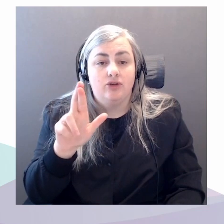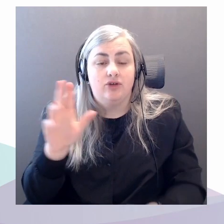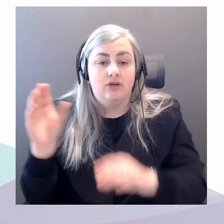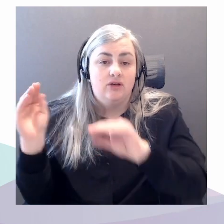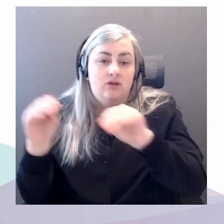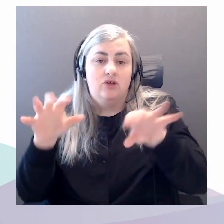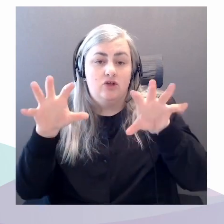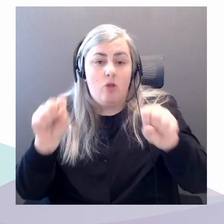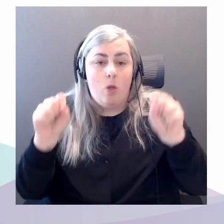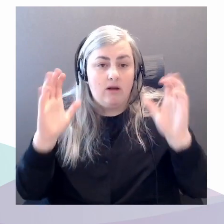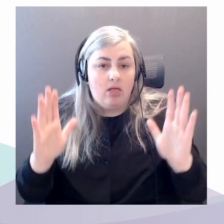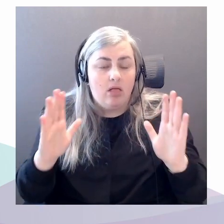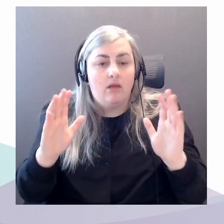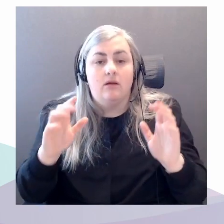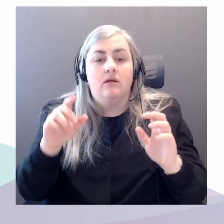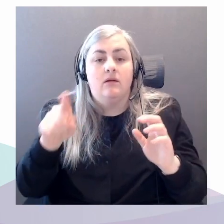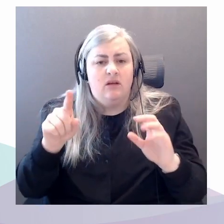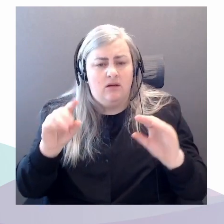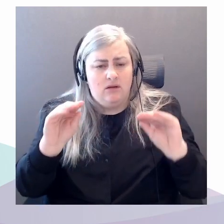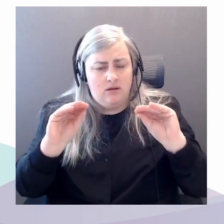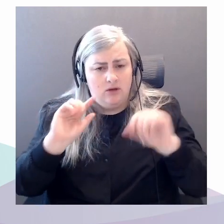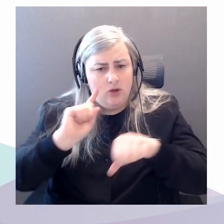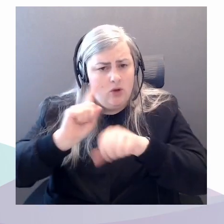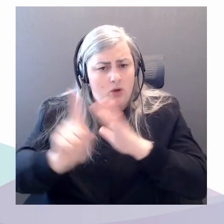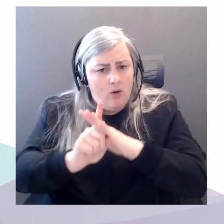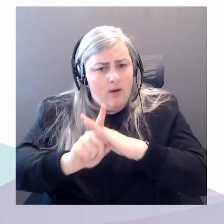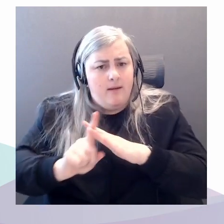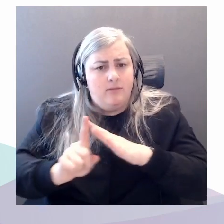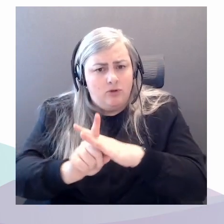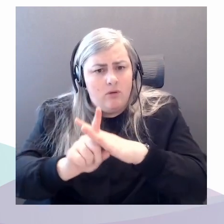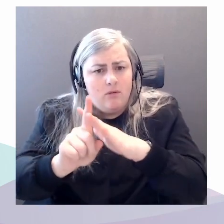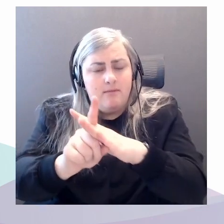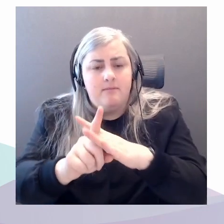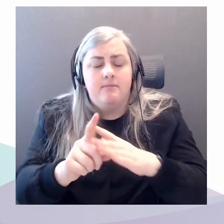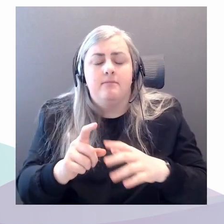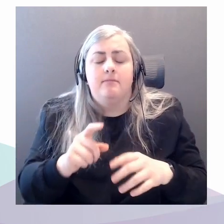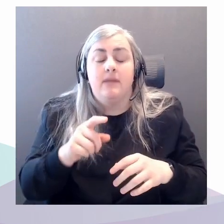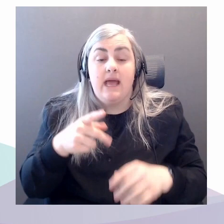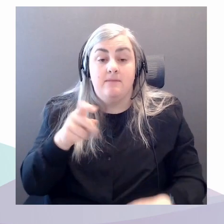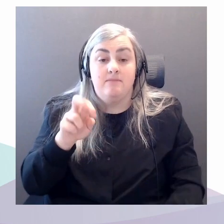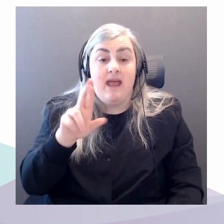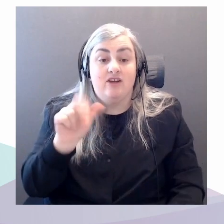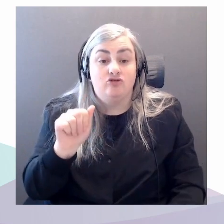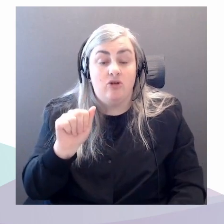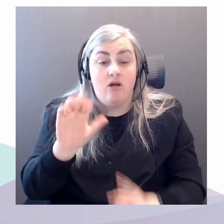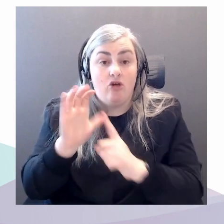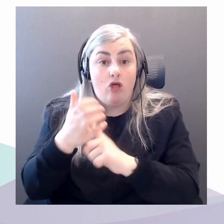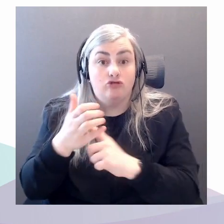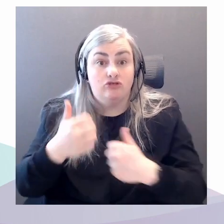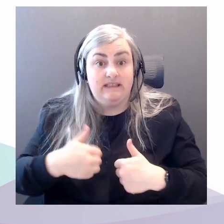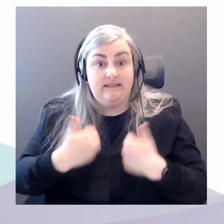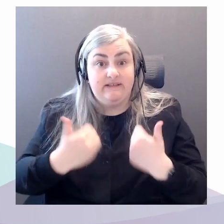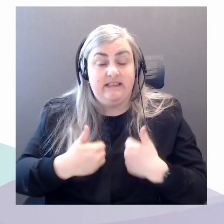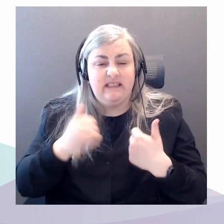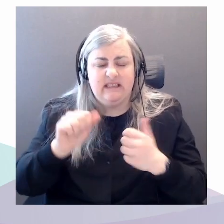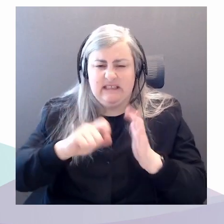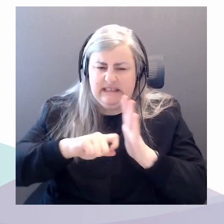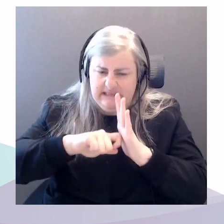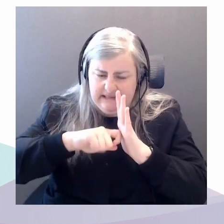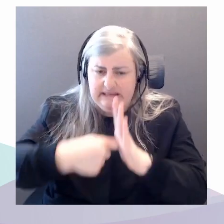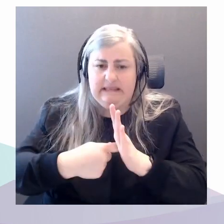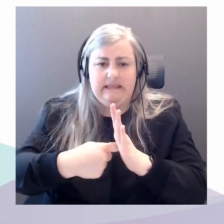and places. And how petro-cultural living is a key and component part of that story.